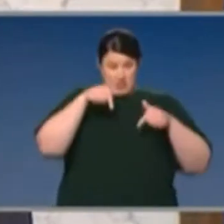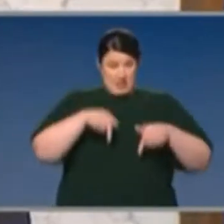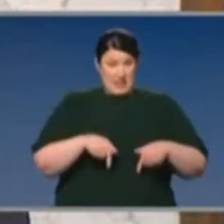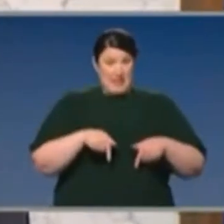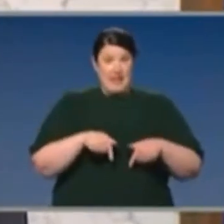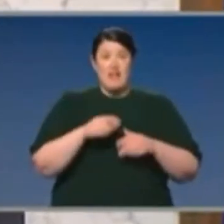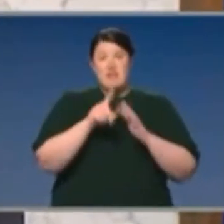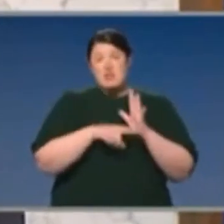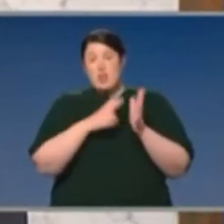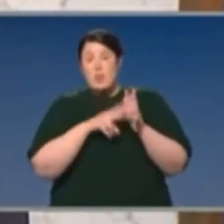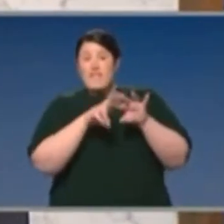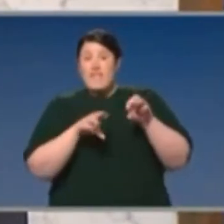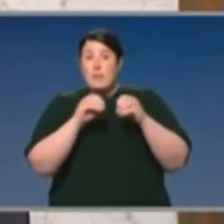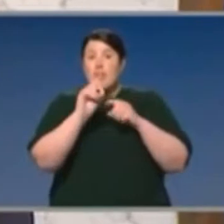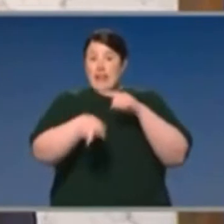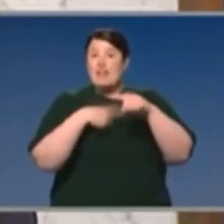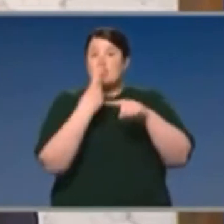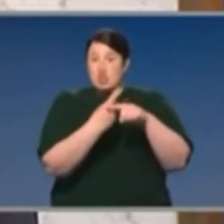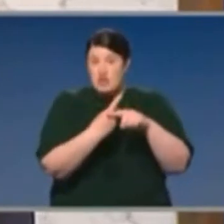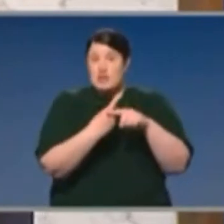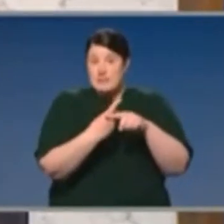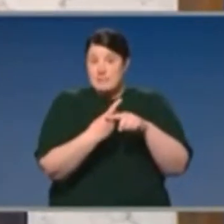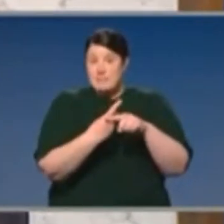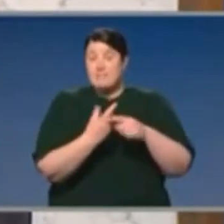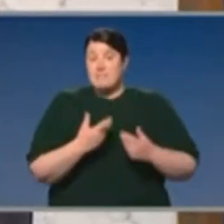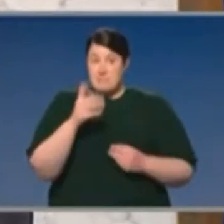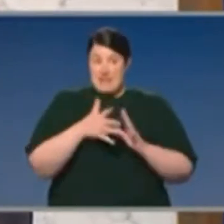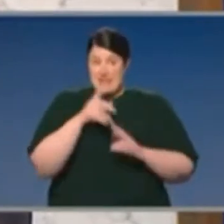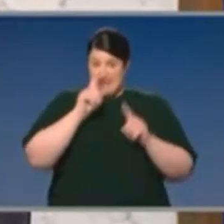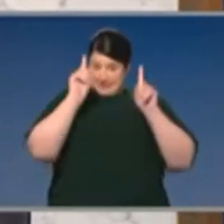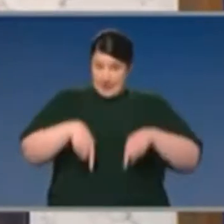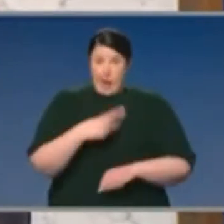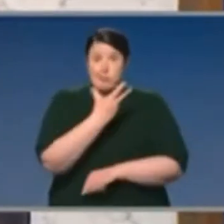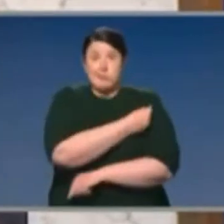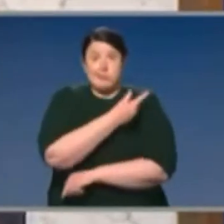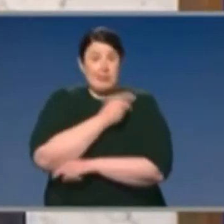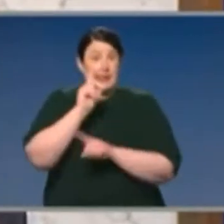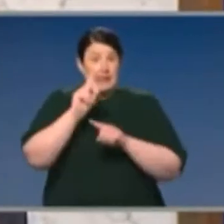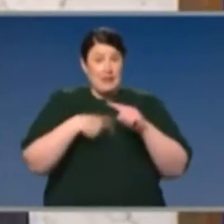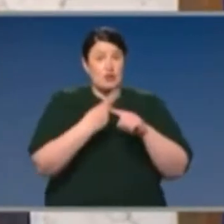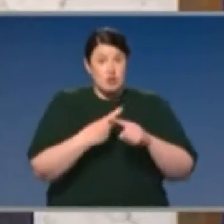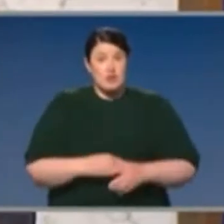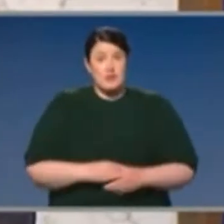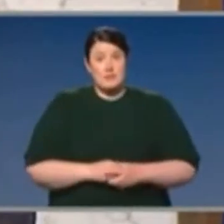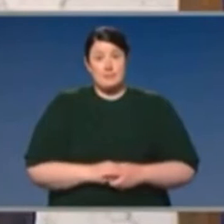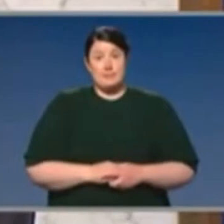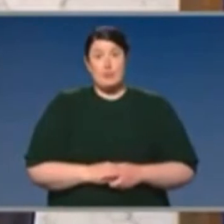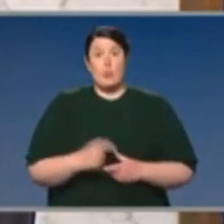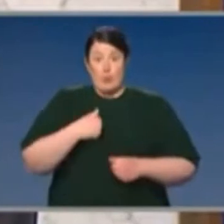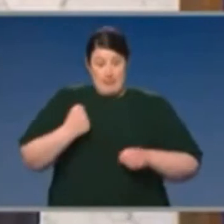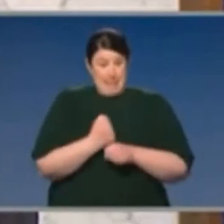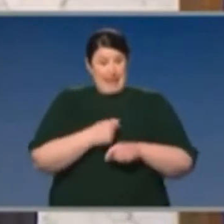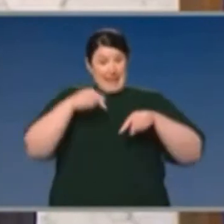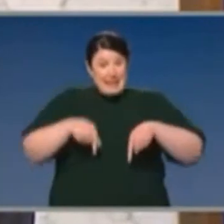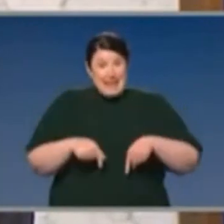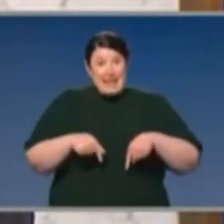quarter of next year, potentially as early as January and February and made available. 30 million units will be produced in